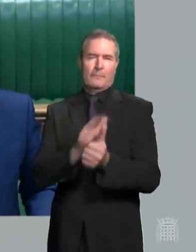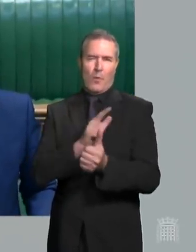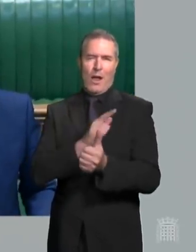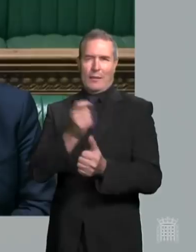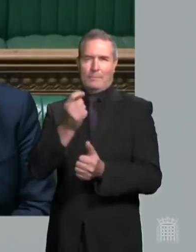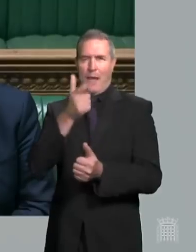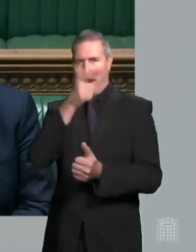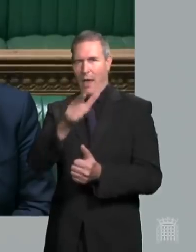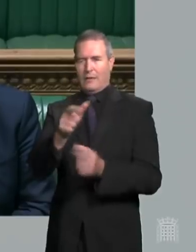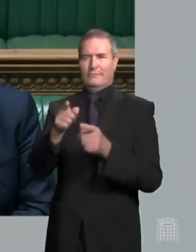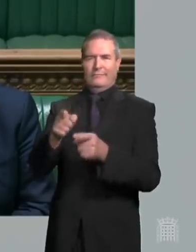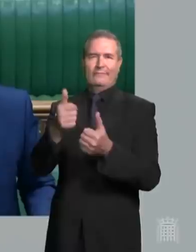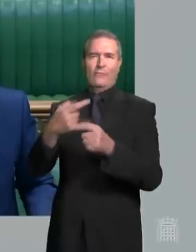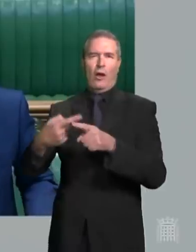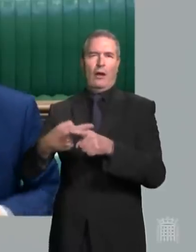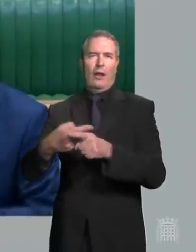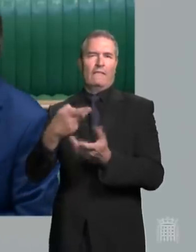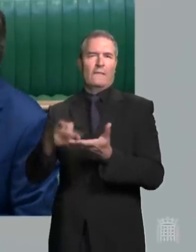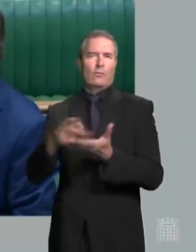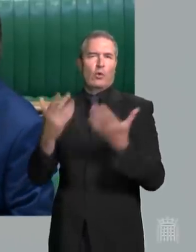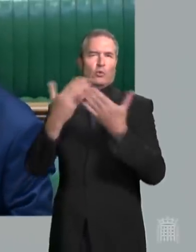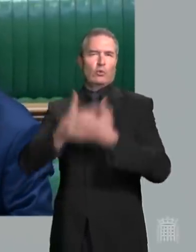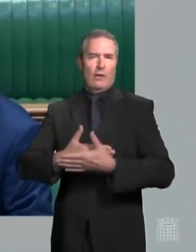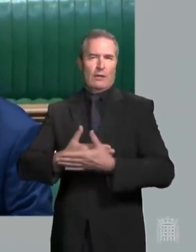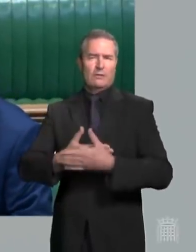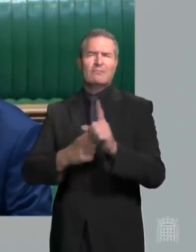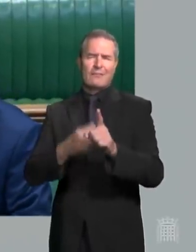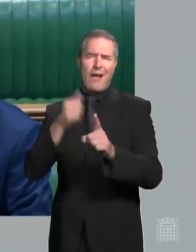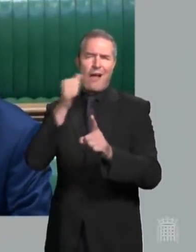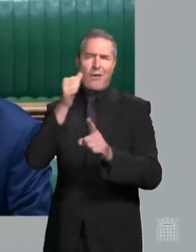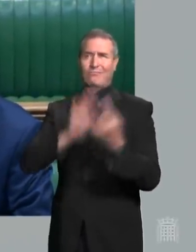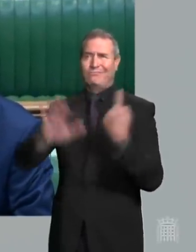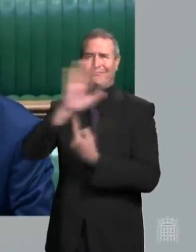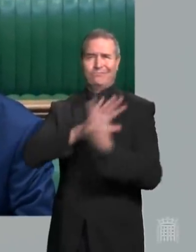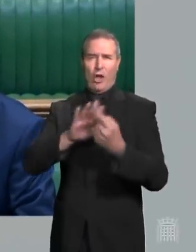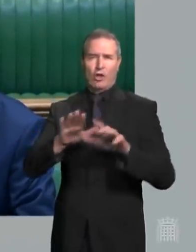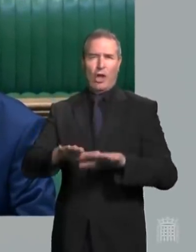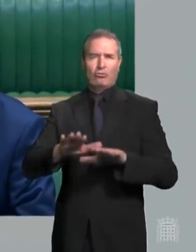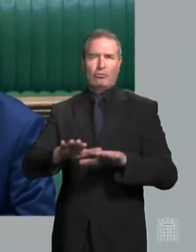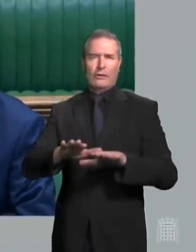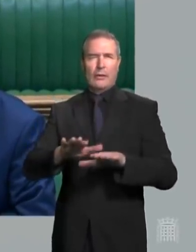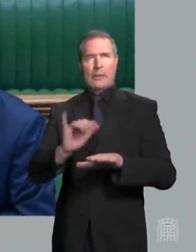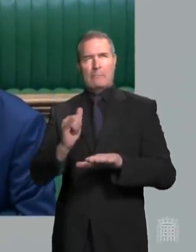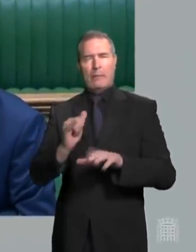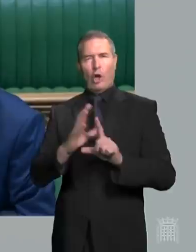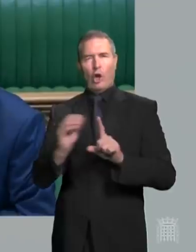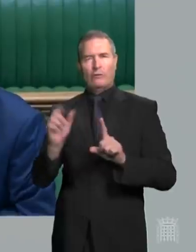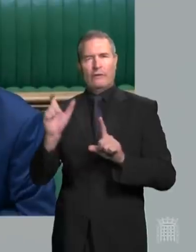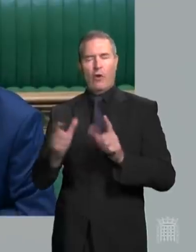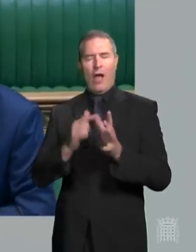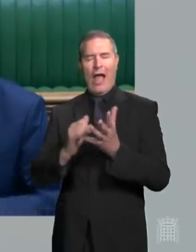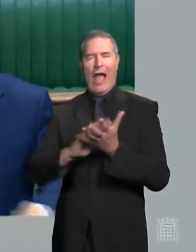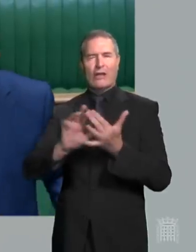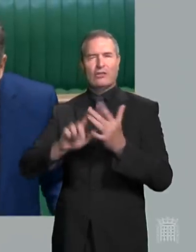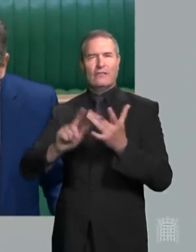of luck to the England football team this evening. I'm sure the whole country, with the possible exception of the Conservative MP for Ashfield,